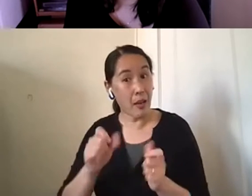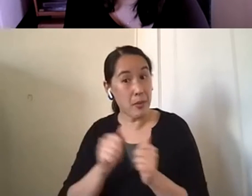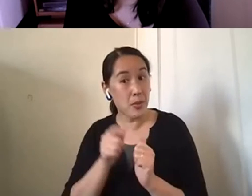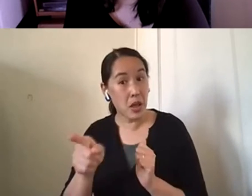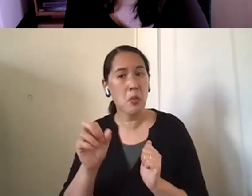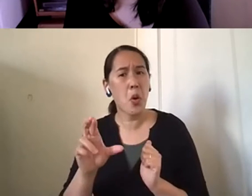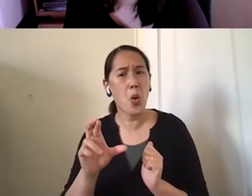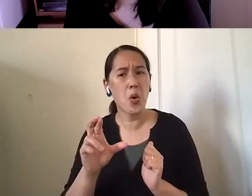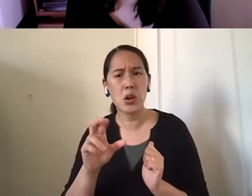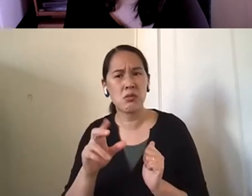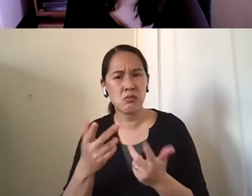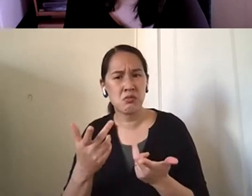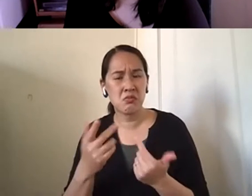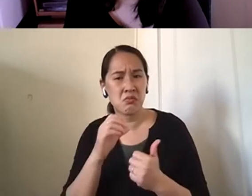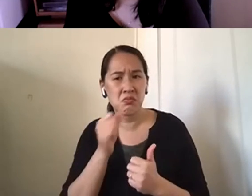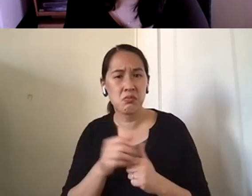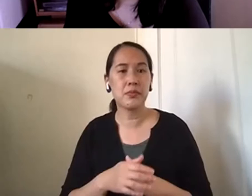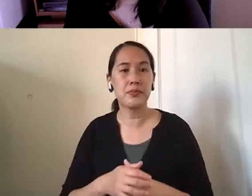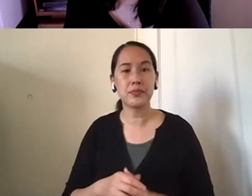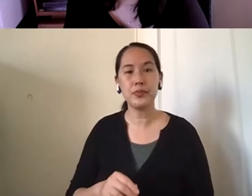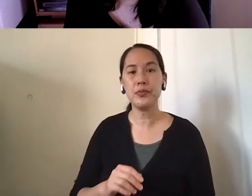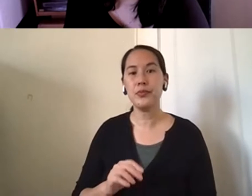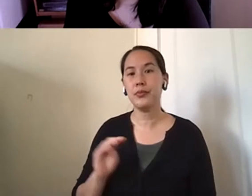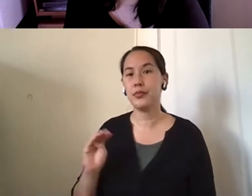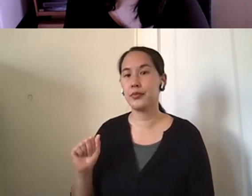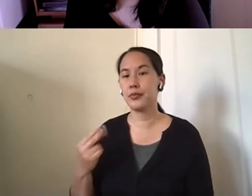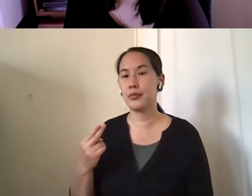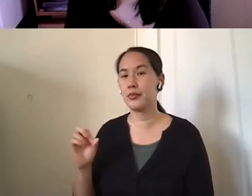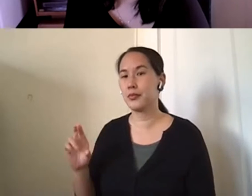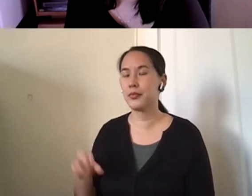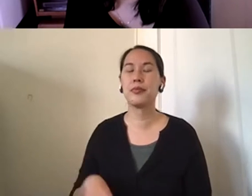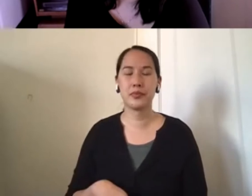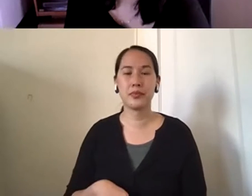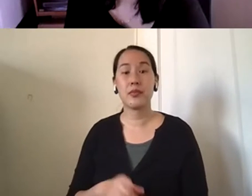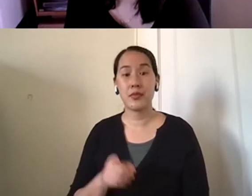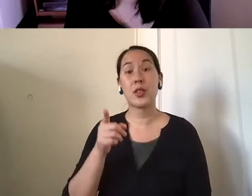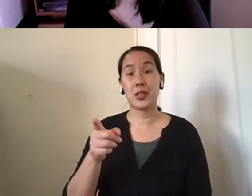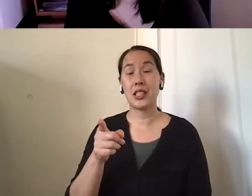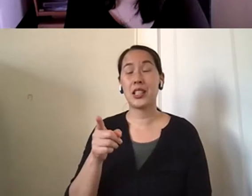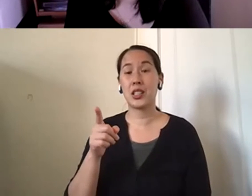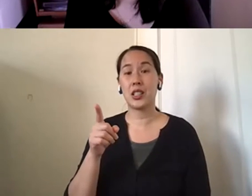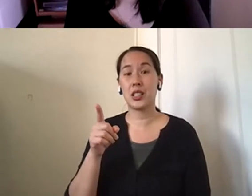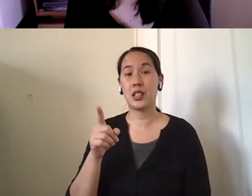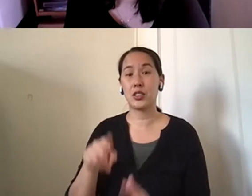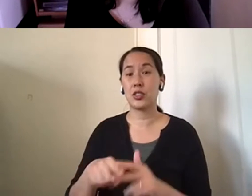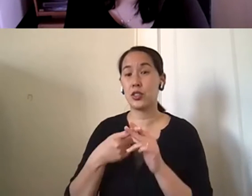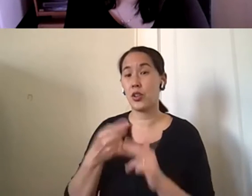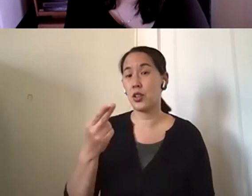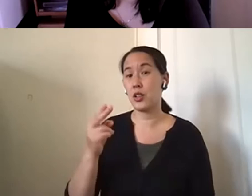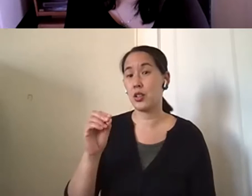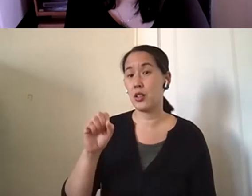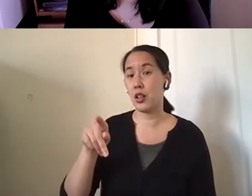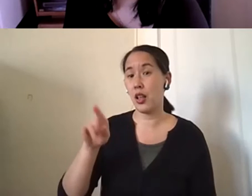trajectory like? Yeah. So I think he was put on hospice in, um, I think March or April of